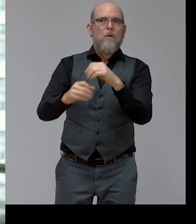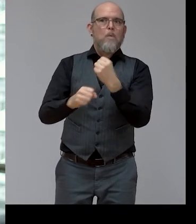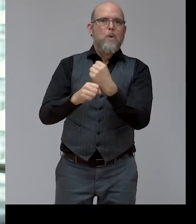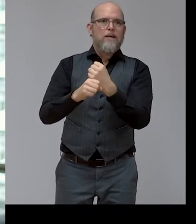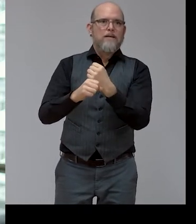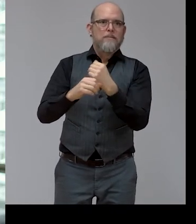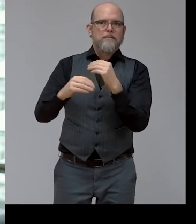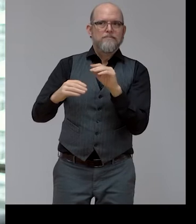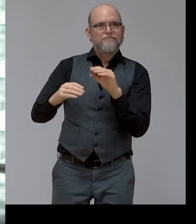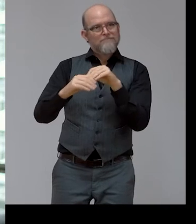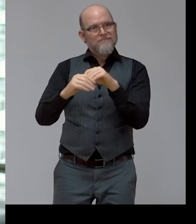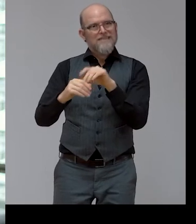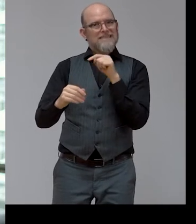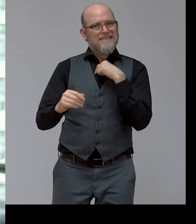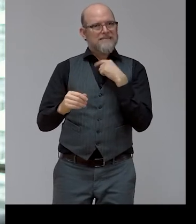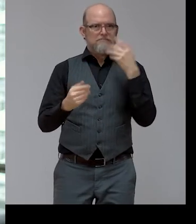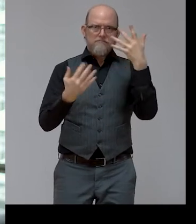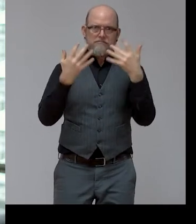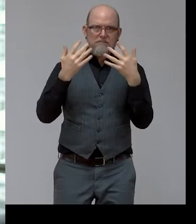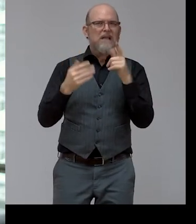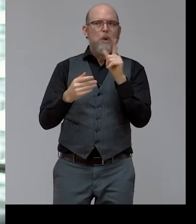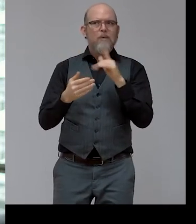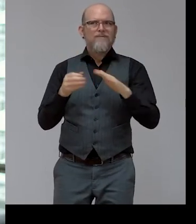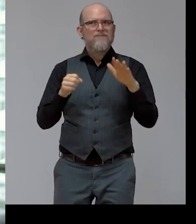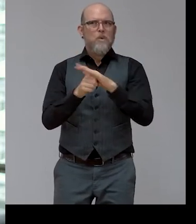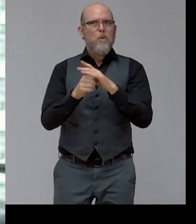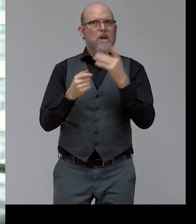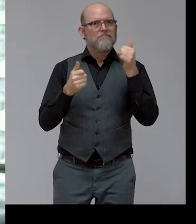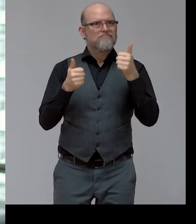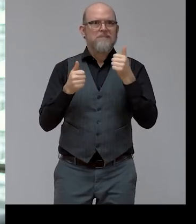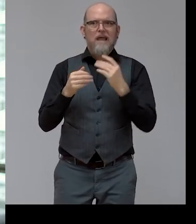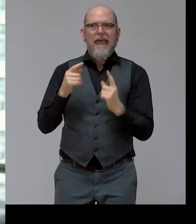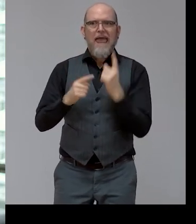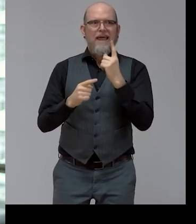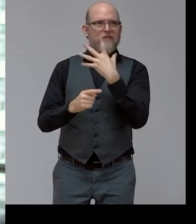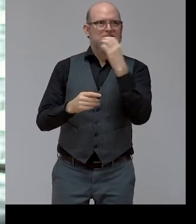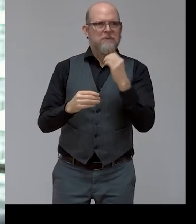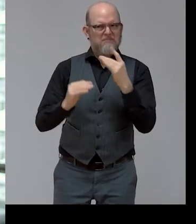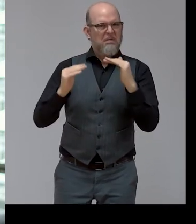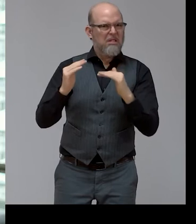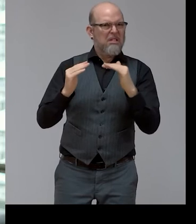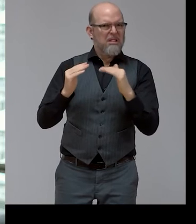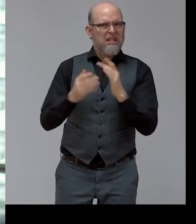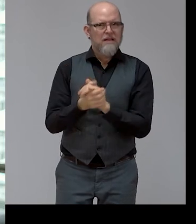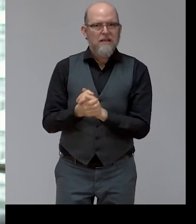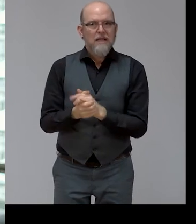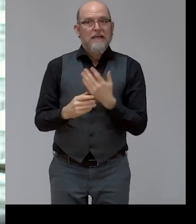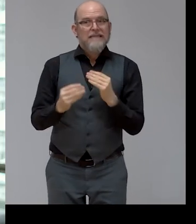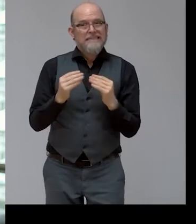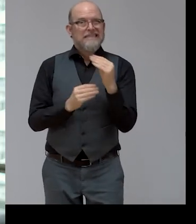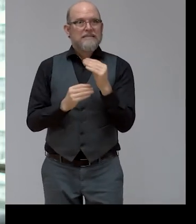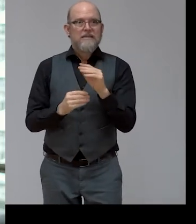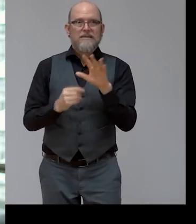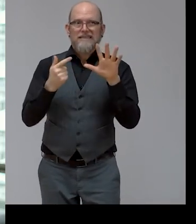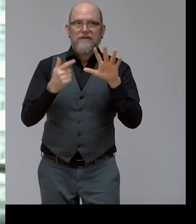This number is very low when compared to 75 percent of persons without